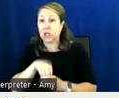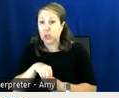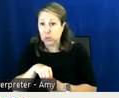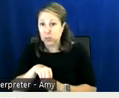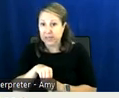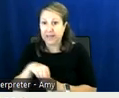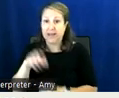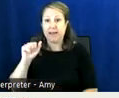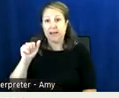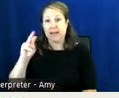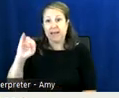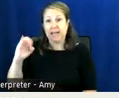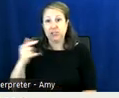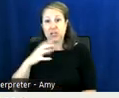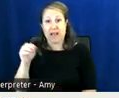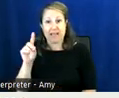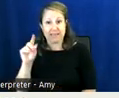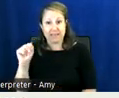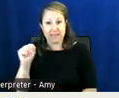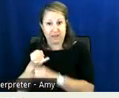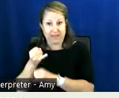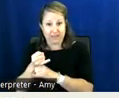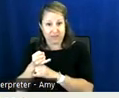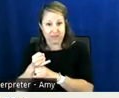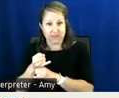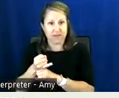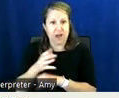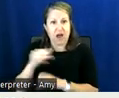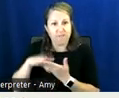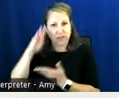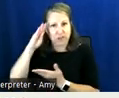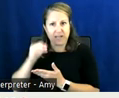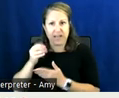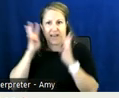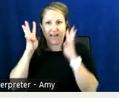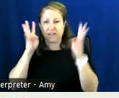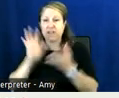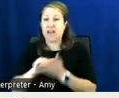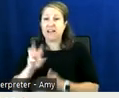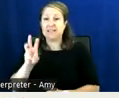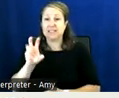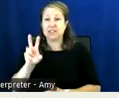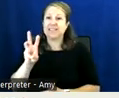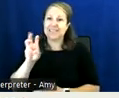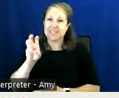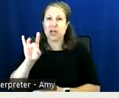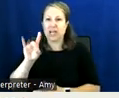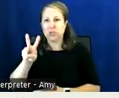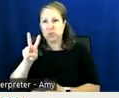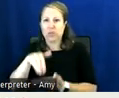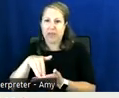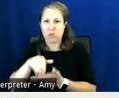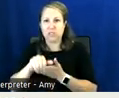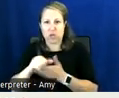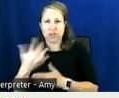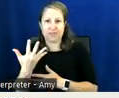aging and disability institute of learning and innovation and that was for 682 000 and five positions